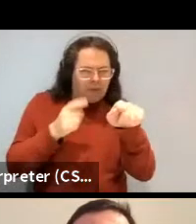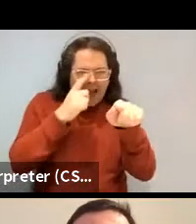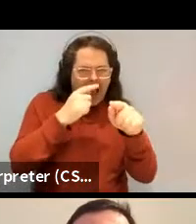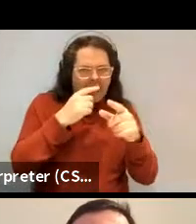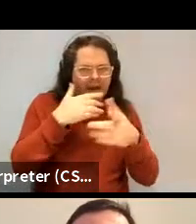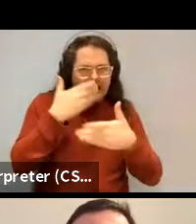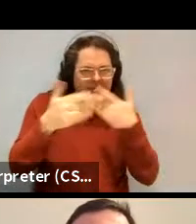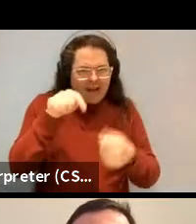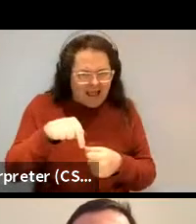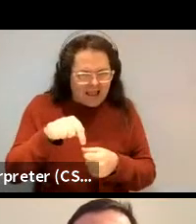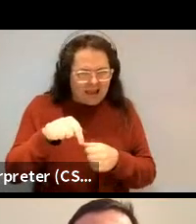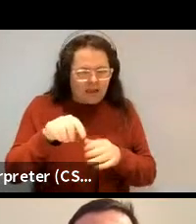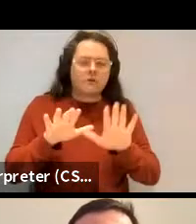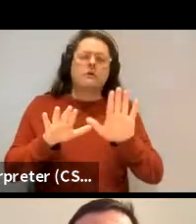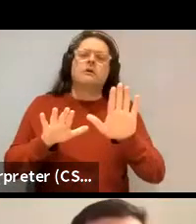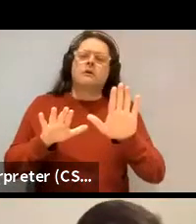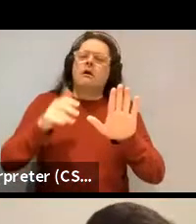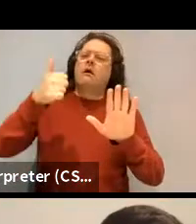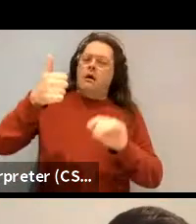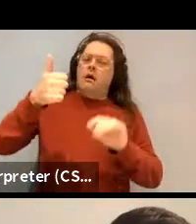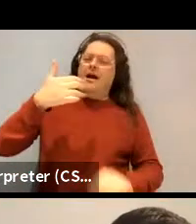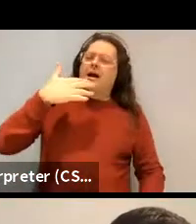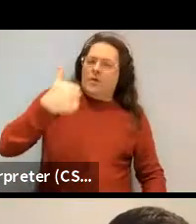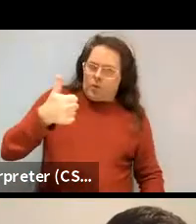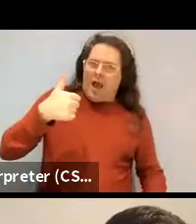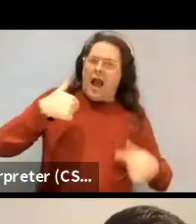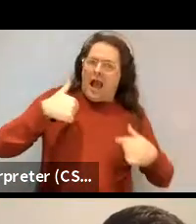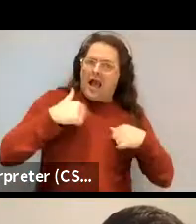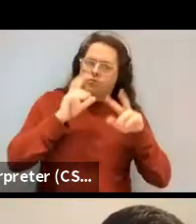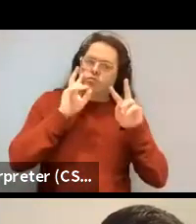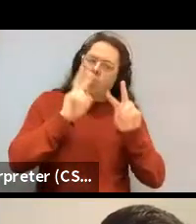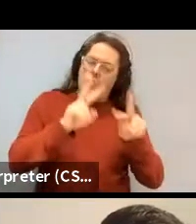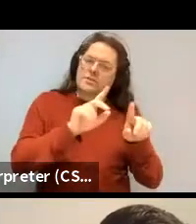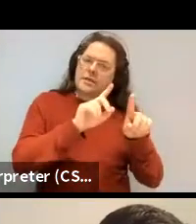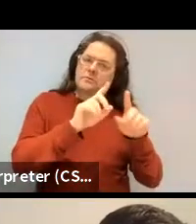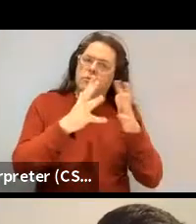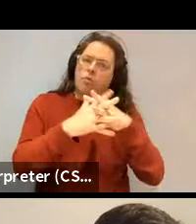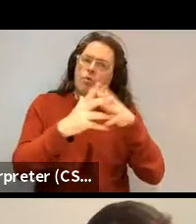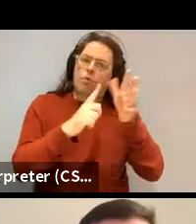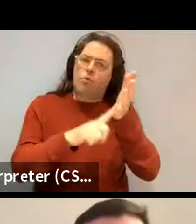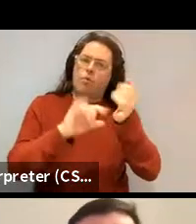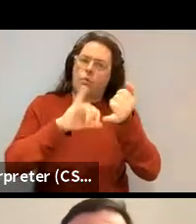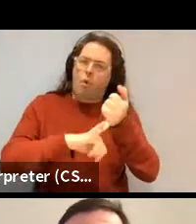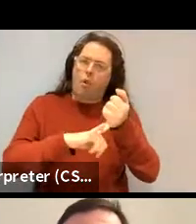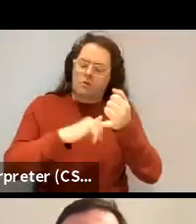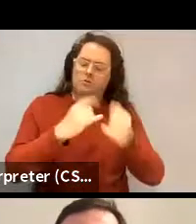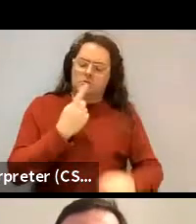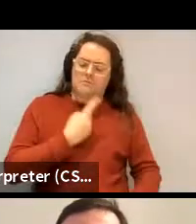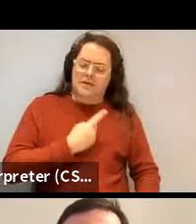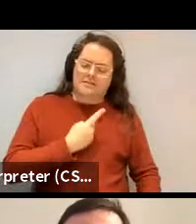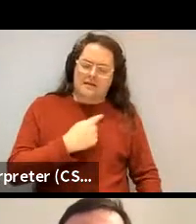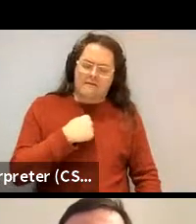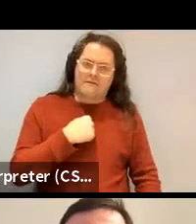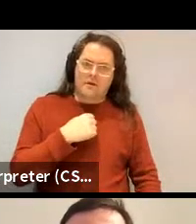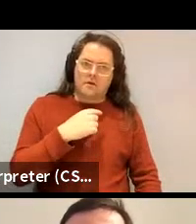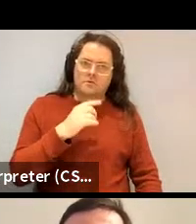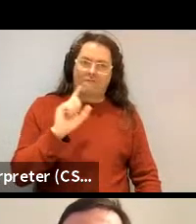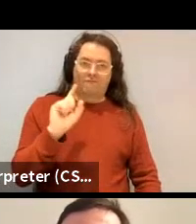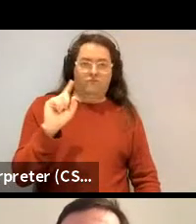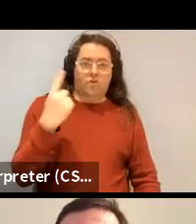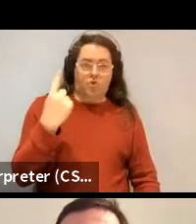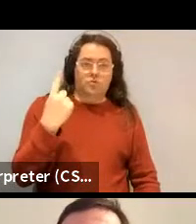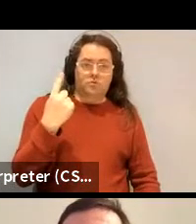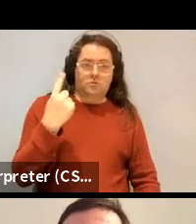right. So I was looking at, at Walls briefly. And, and as I understand it, the cross-linguistic trend is that like first is often